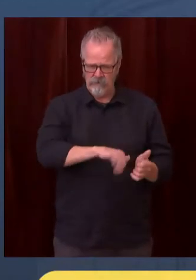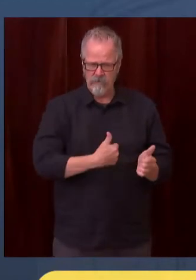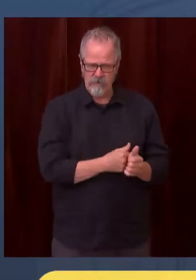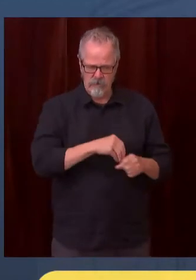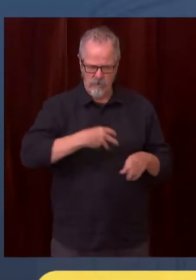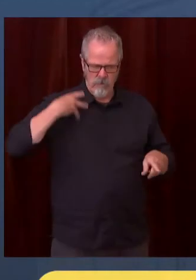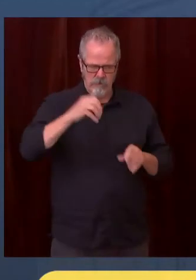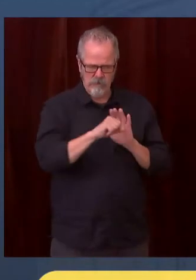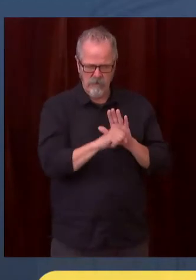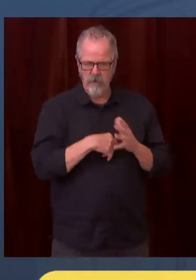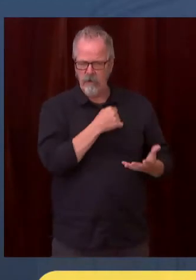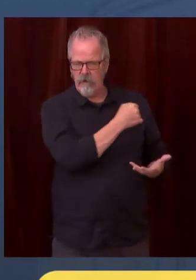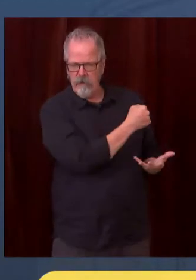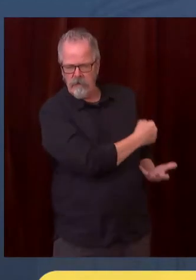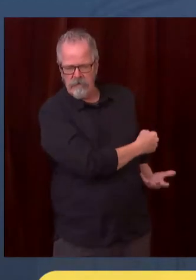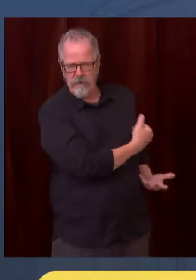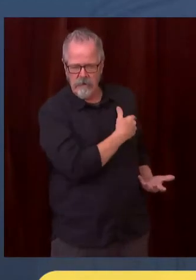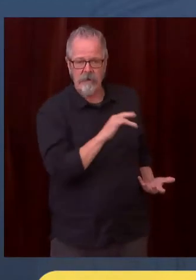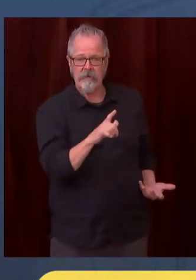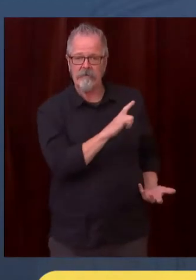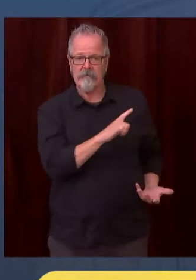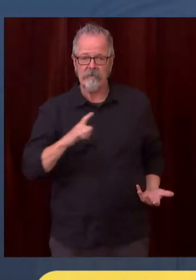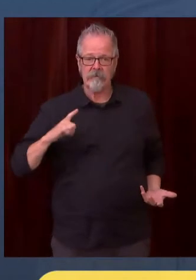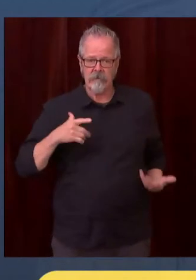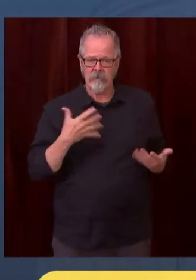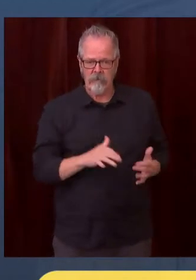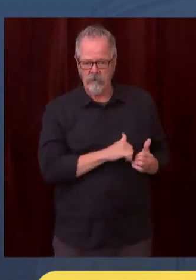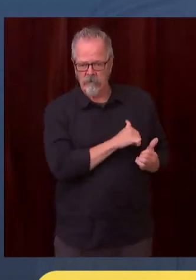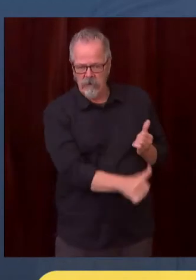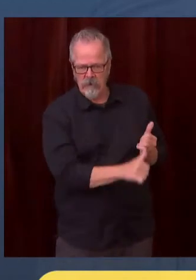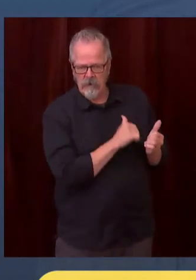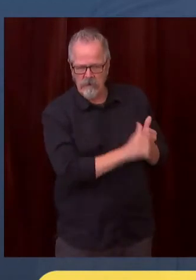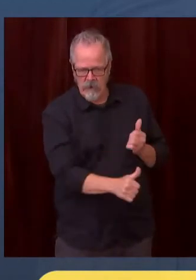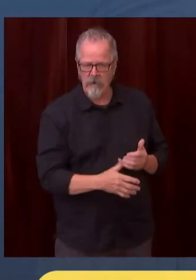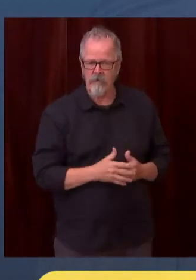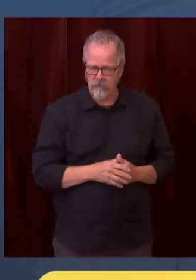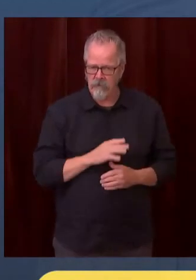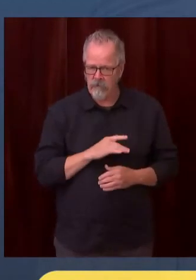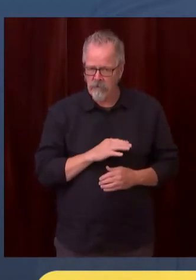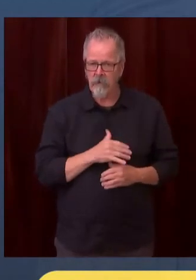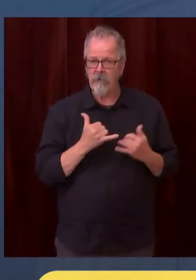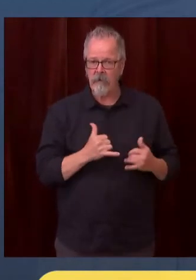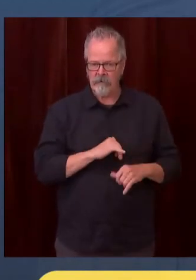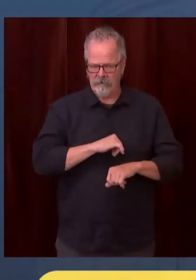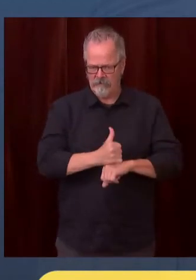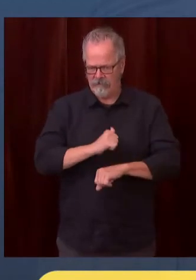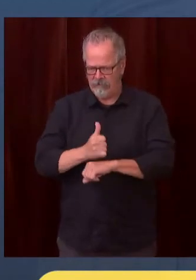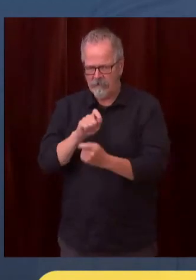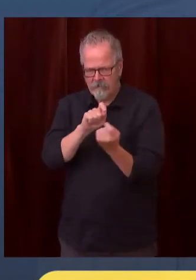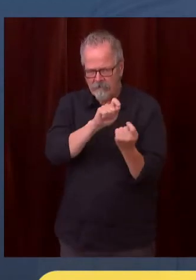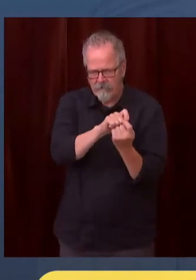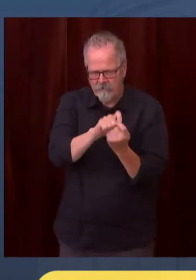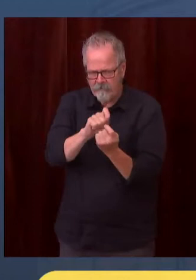the bridge to be able to make sure that that solution gets in place. There has been good progress made by